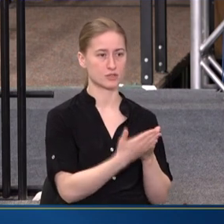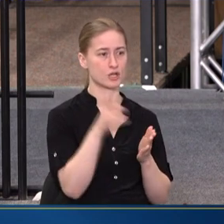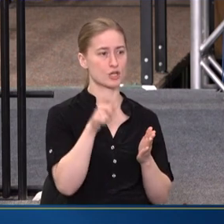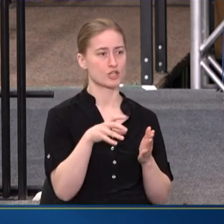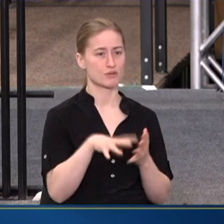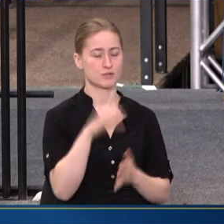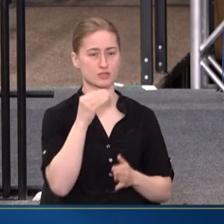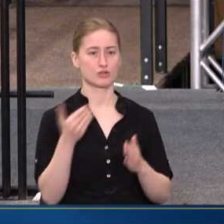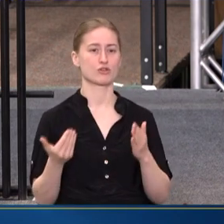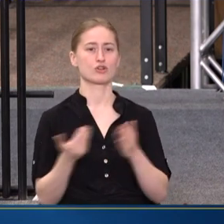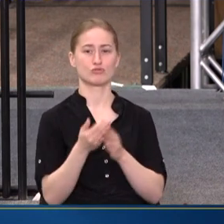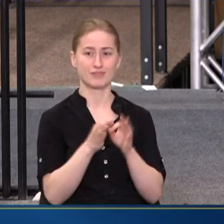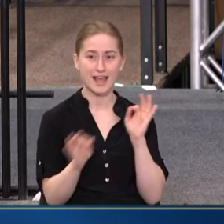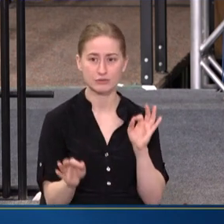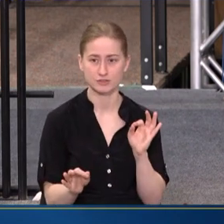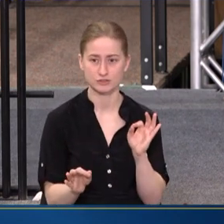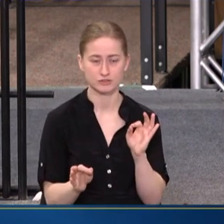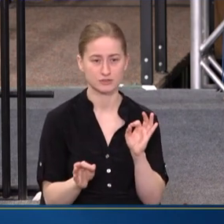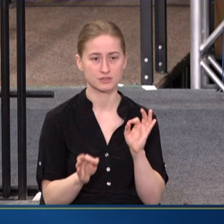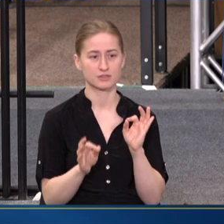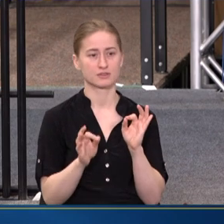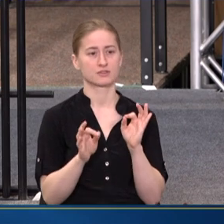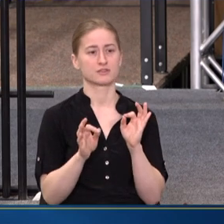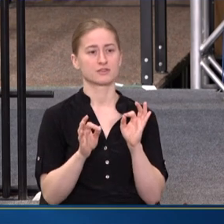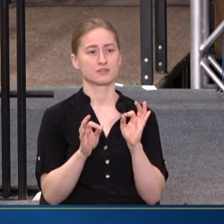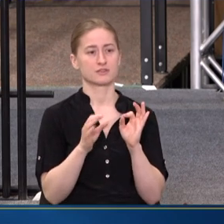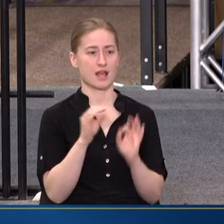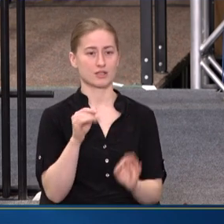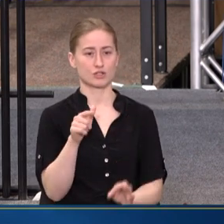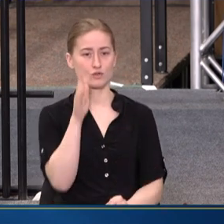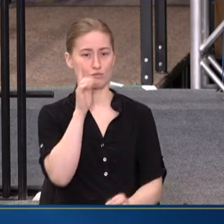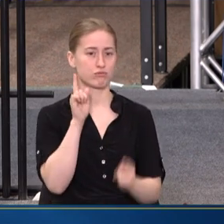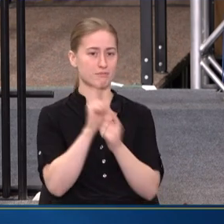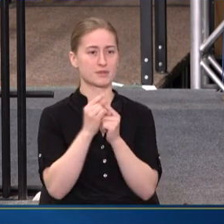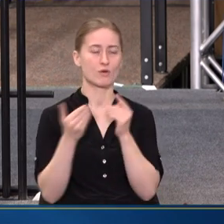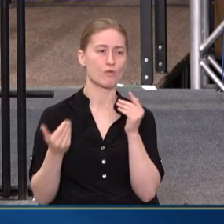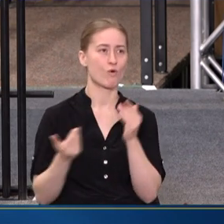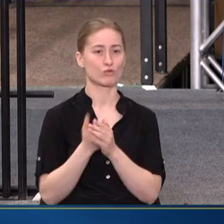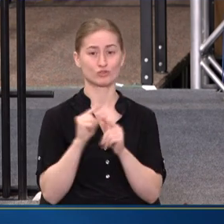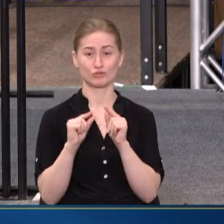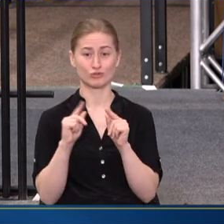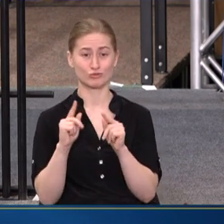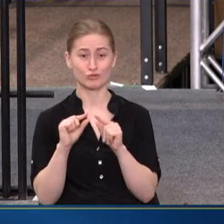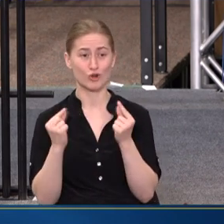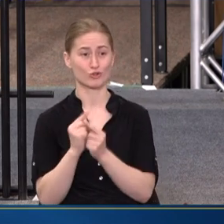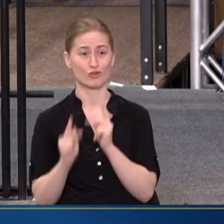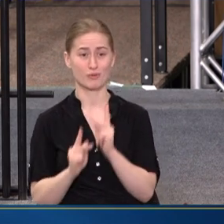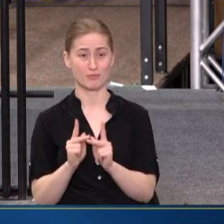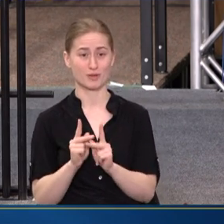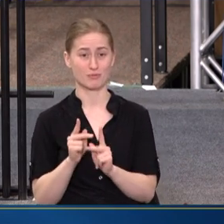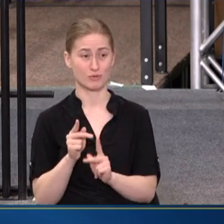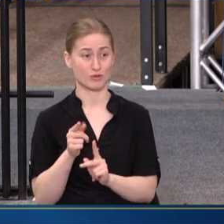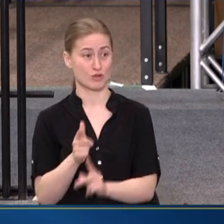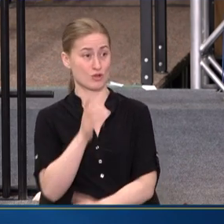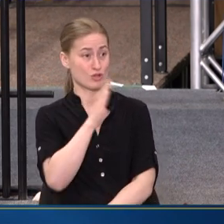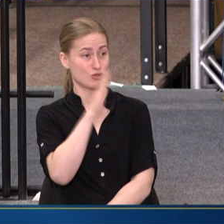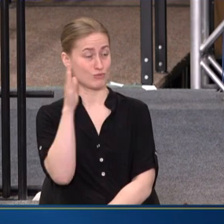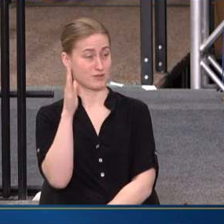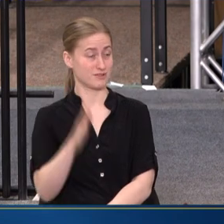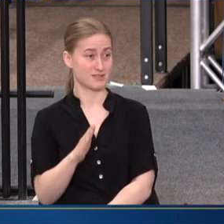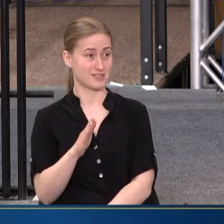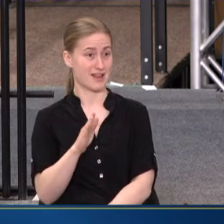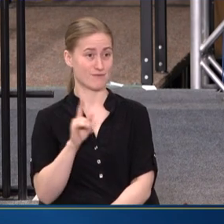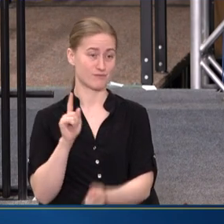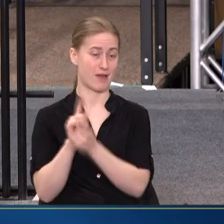MUST LEARN A WHOLE NEW LANGUAGE. AND YOU WILL MEET A WHOLE NEW GROUP OF PEOPLE YOU WOULD NEVER